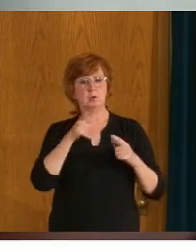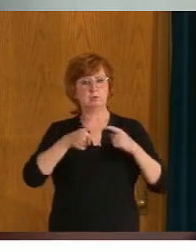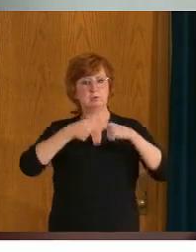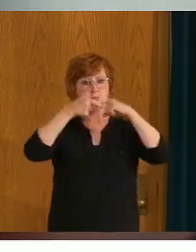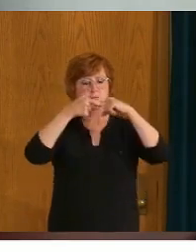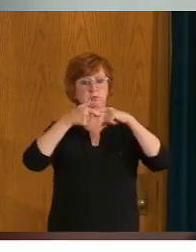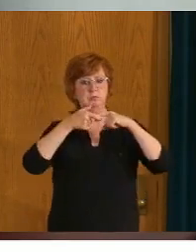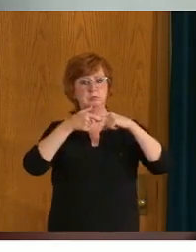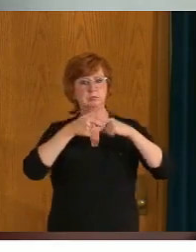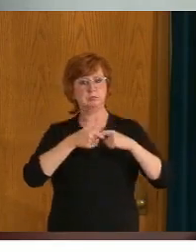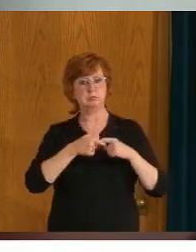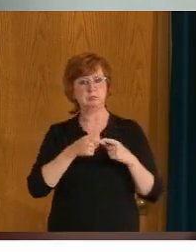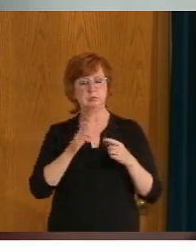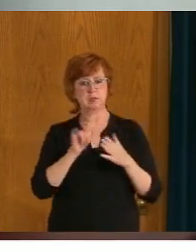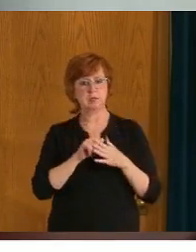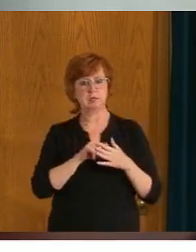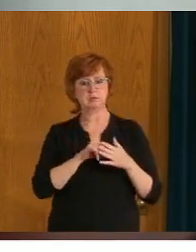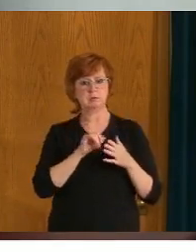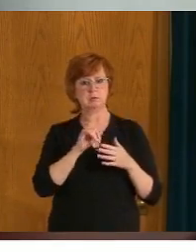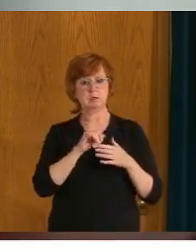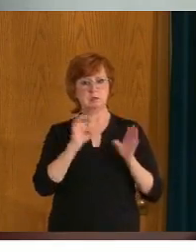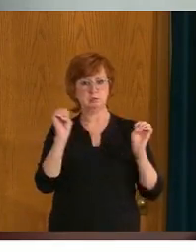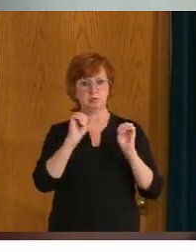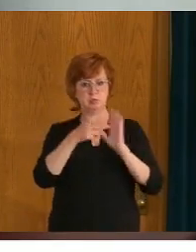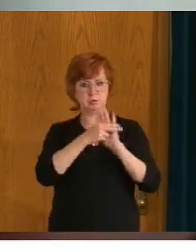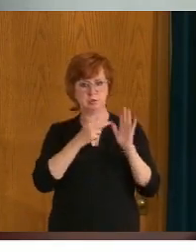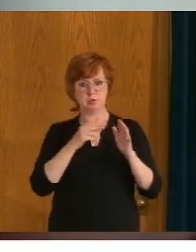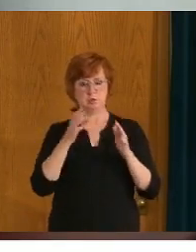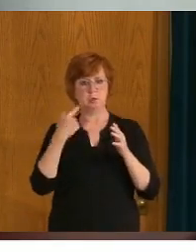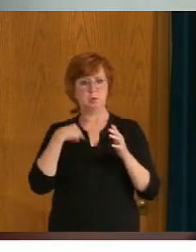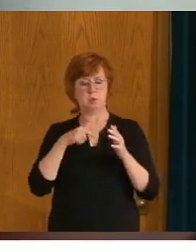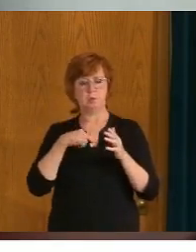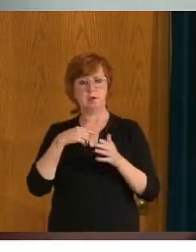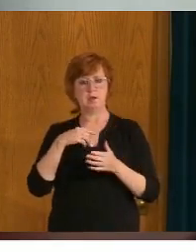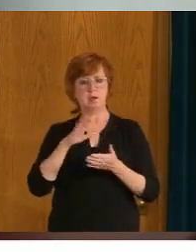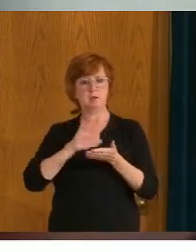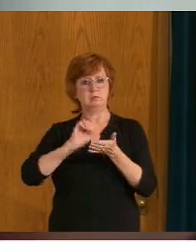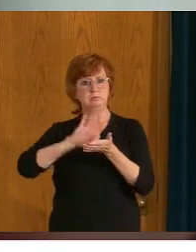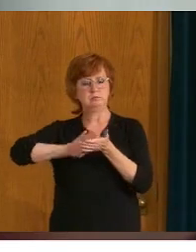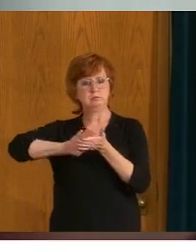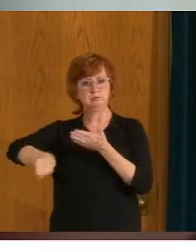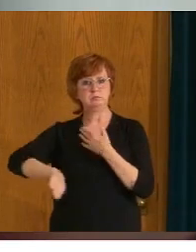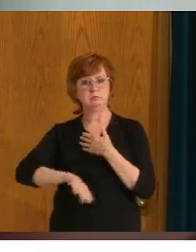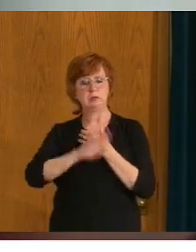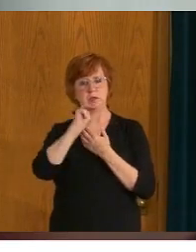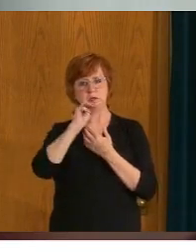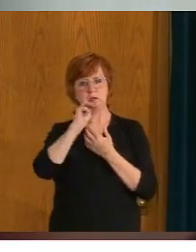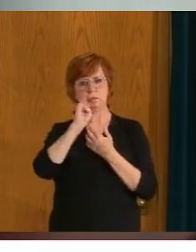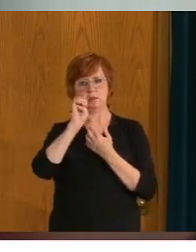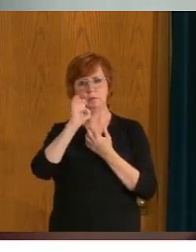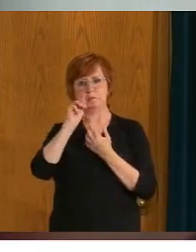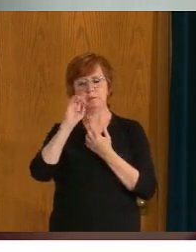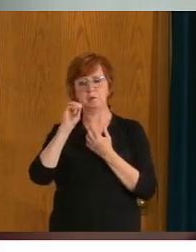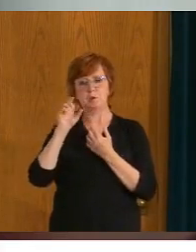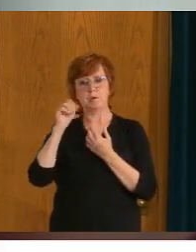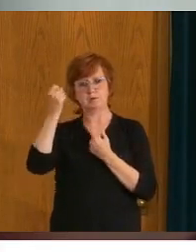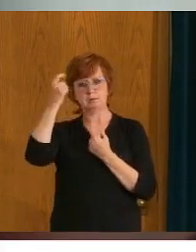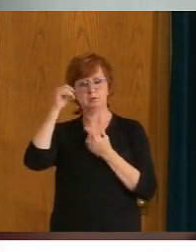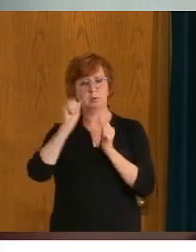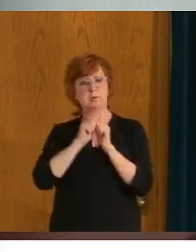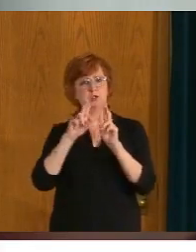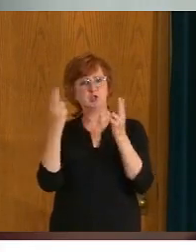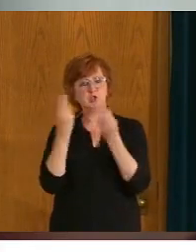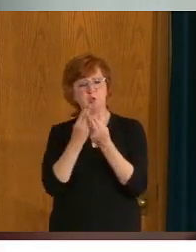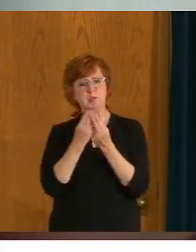also the end of the memorandum of understanding. We were very lucky to negotiate with the union, uh, healthcare unions across this province. were one of the few